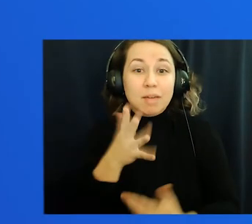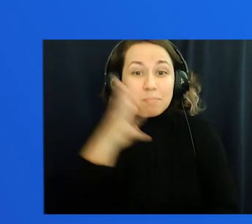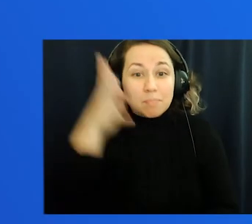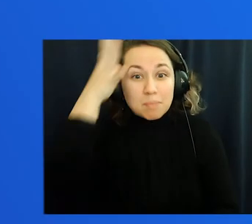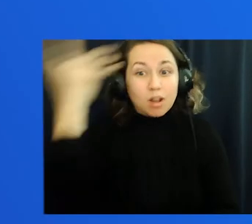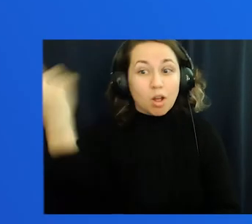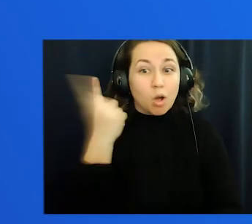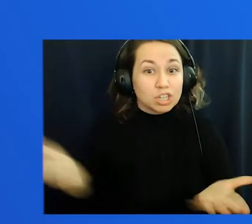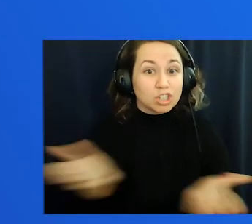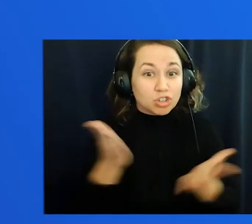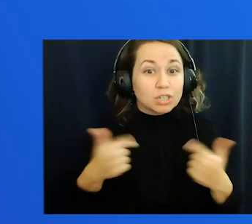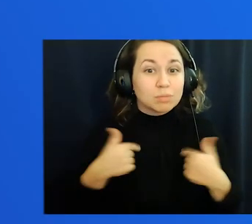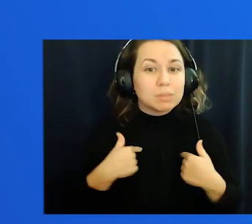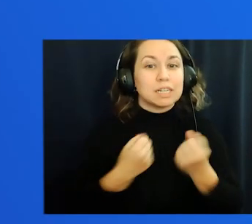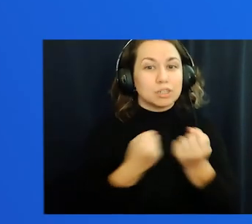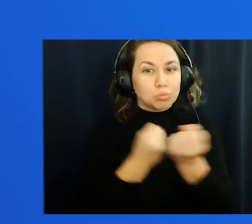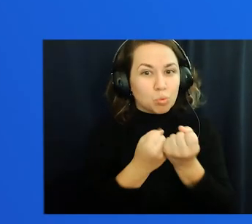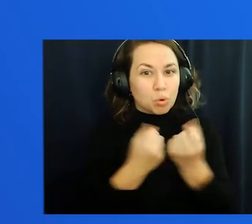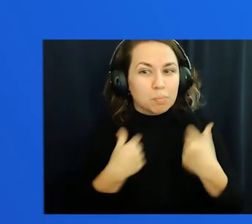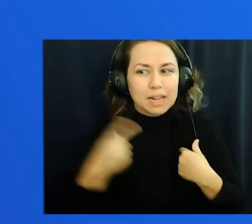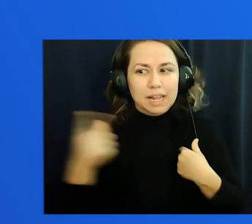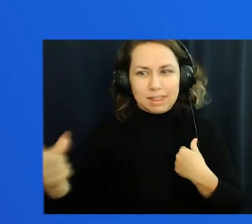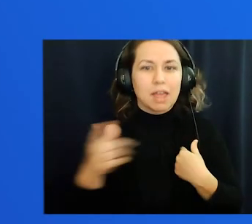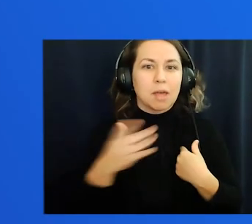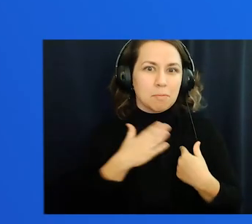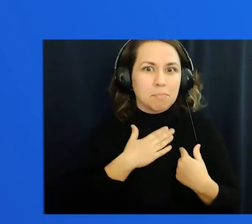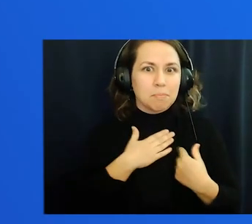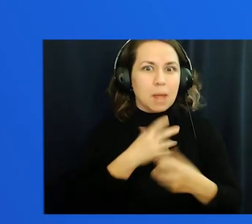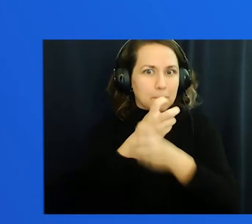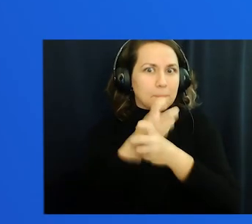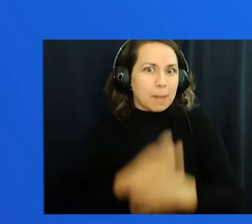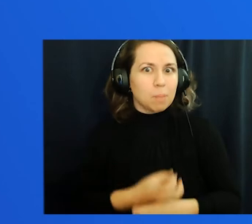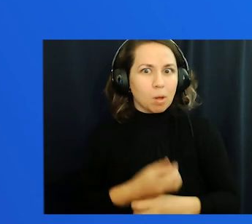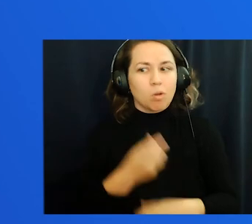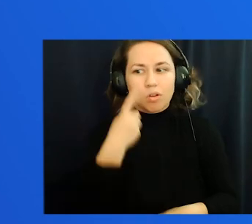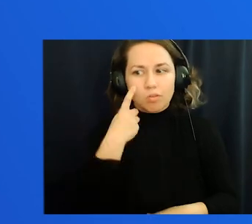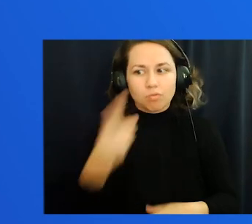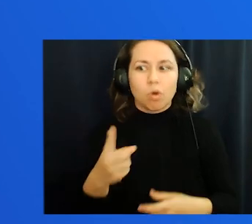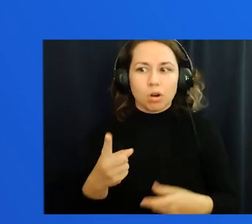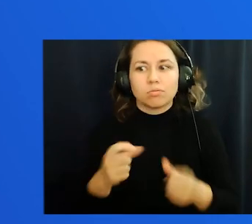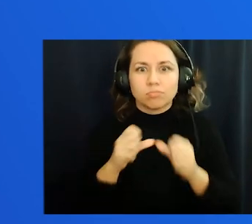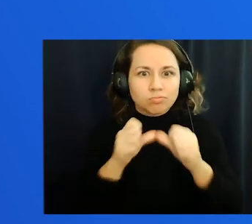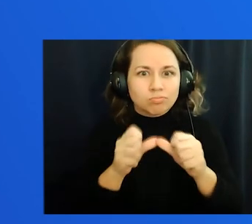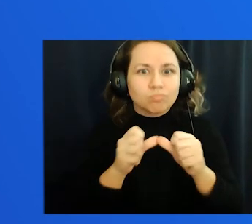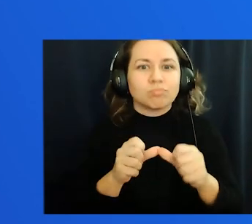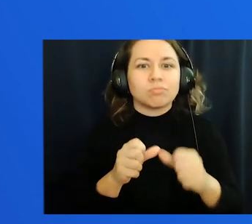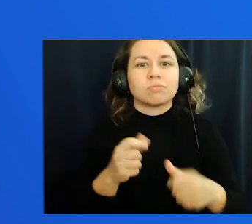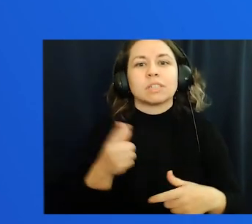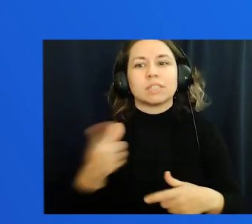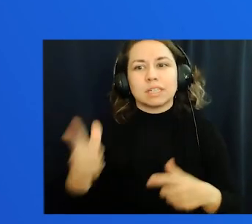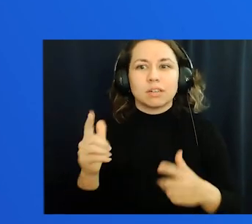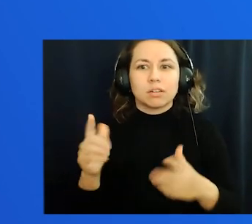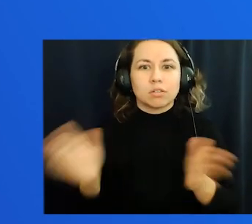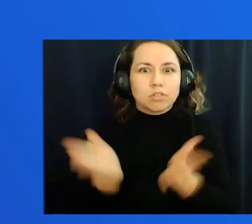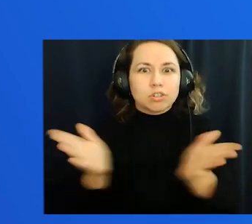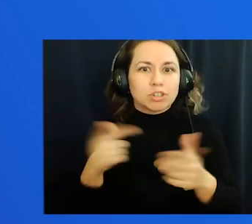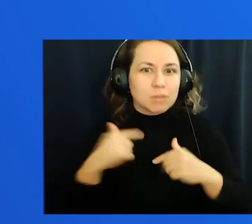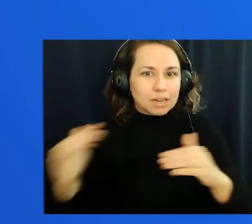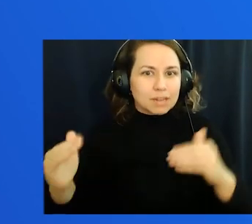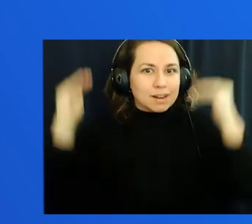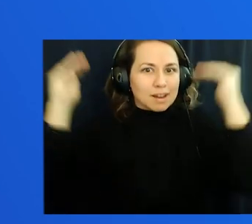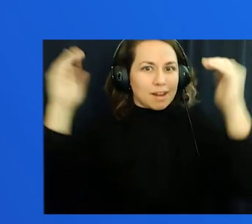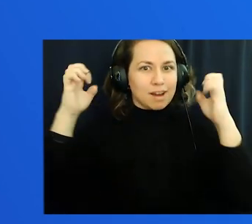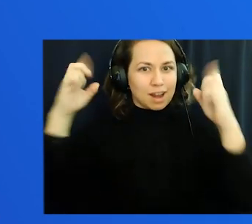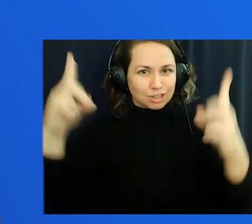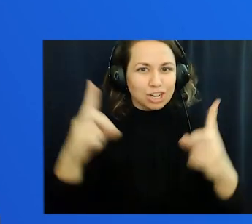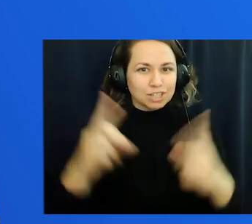I want to thank my parents for always encouraging me and supporting me. They have been the backbone and pushing me forward and are also contributing to pushing me into